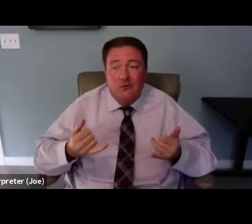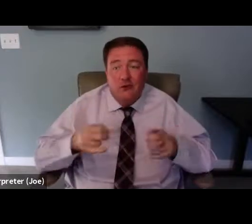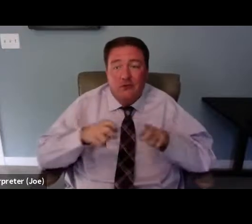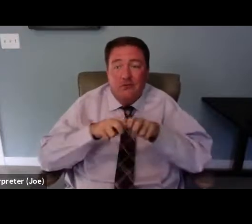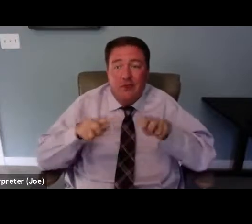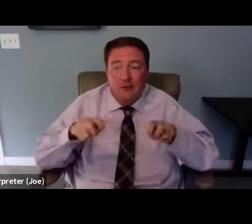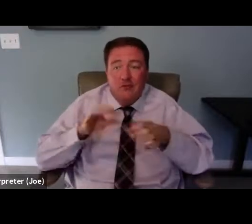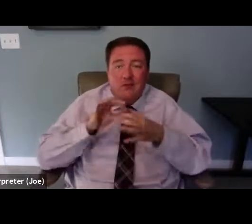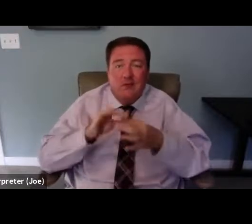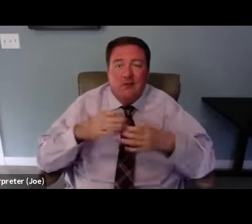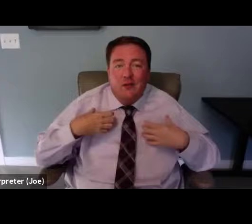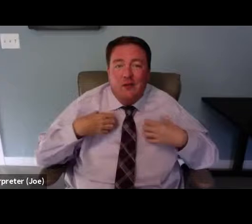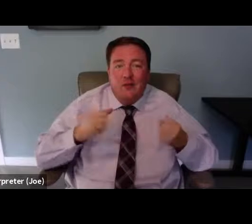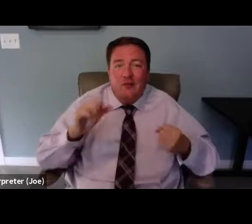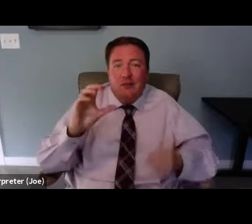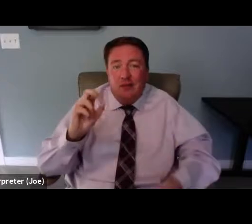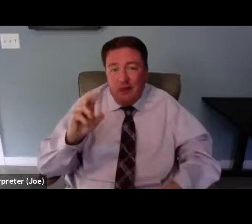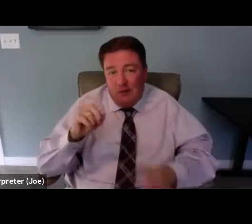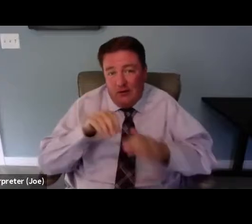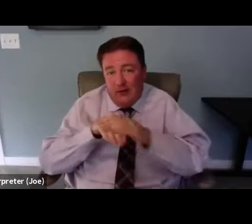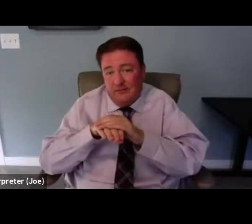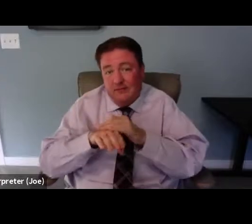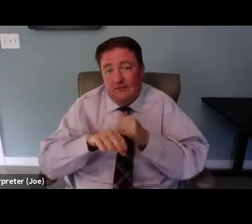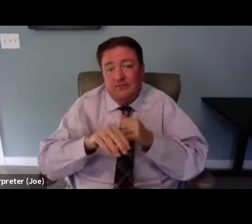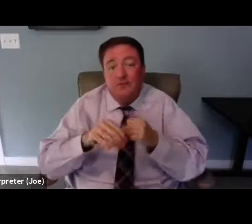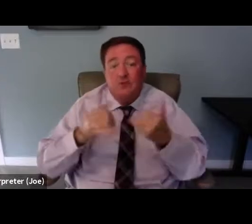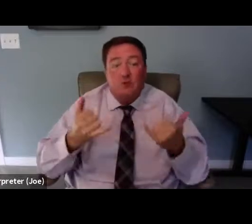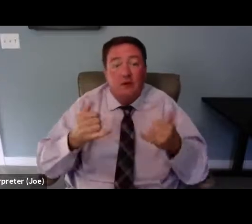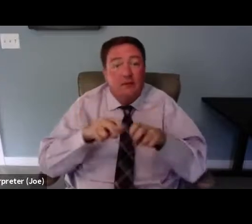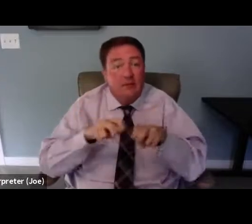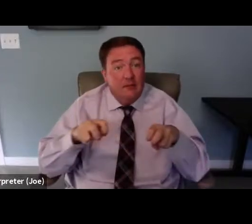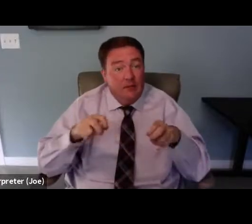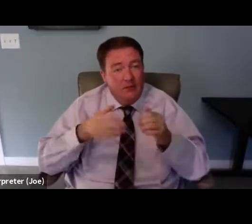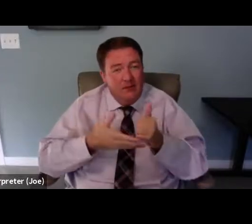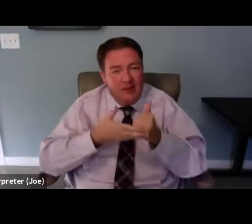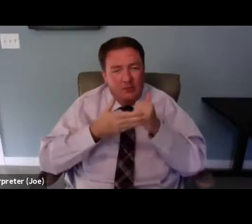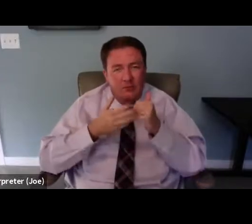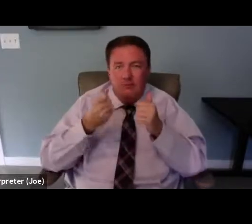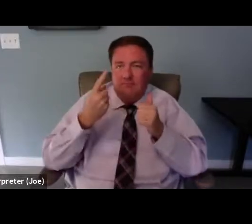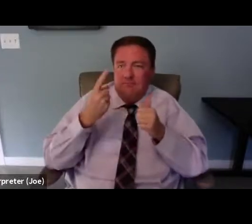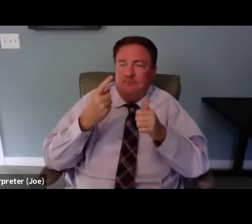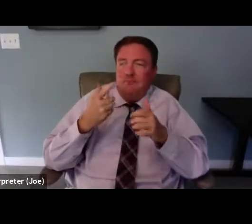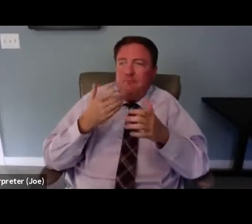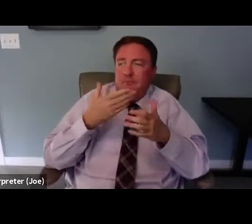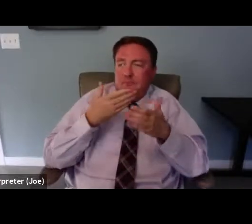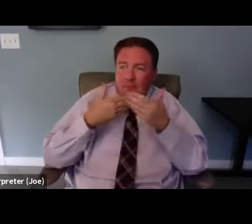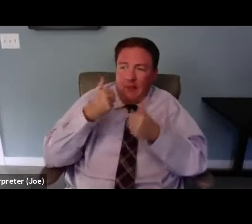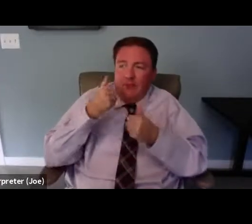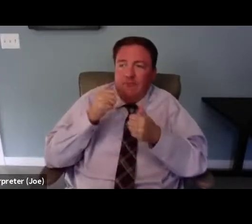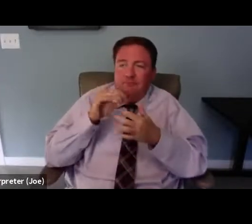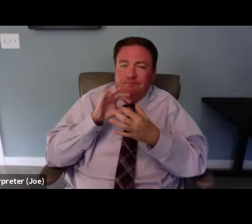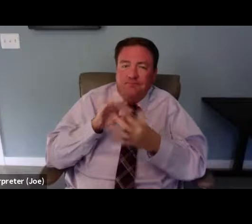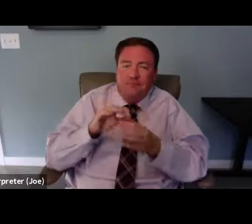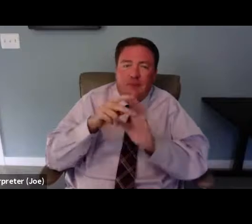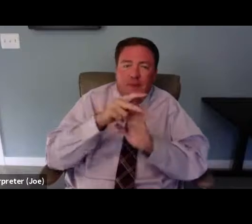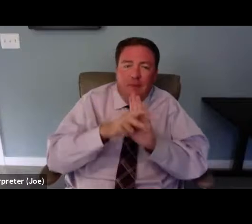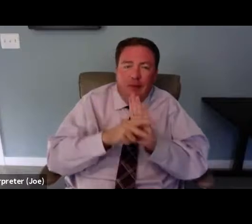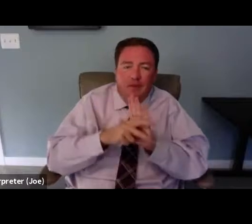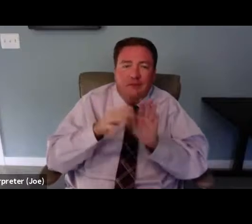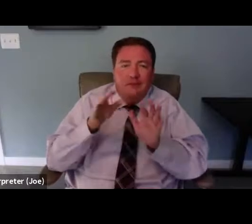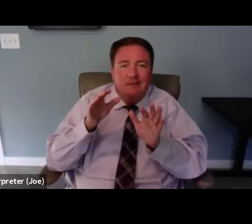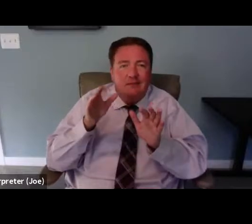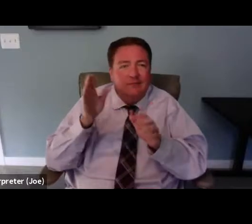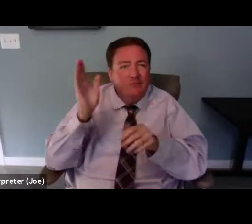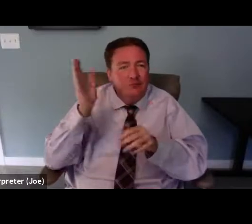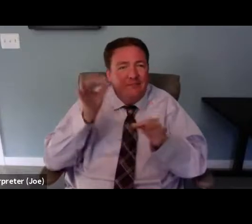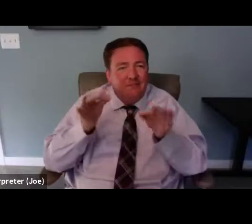access. Today's panel is really meant to help contextualize some of the asks related to health care in your policy brief that Tyler so eloquently